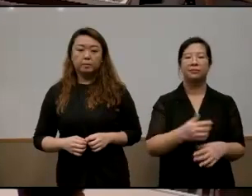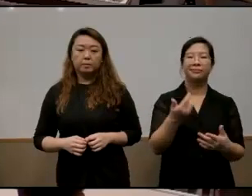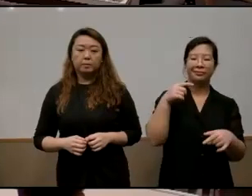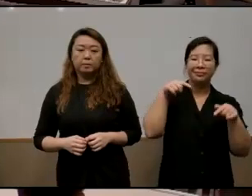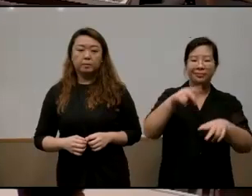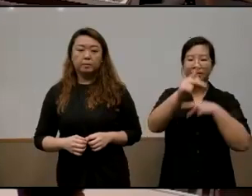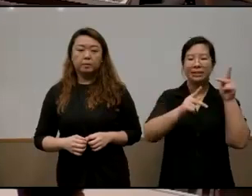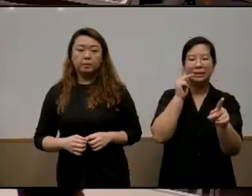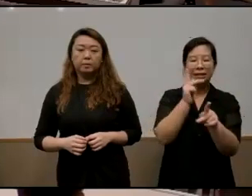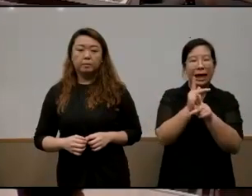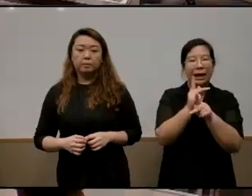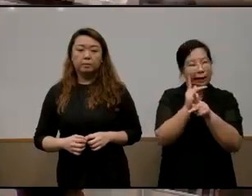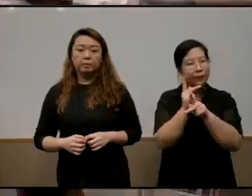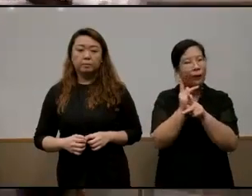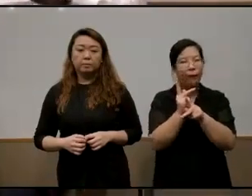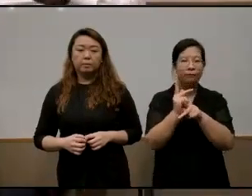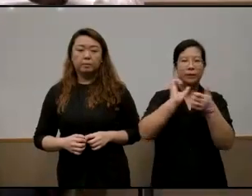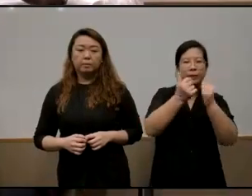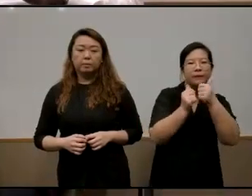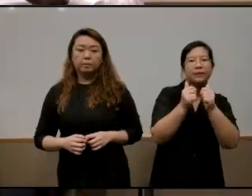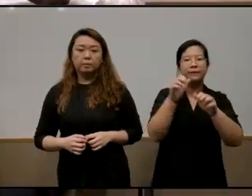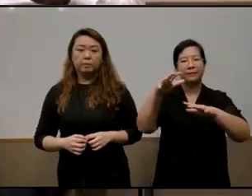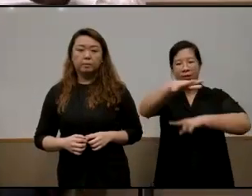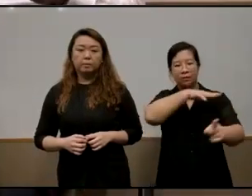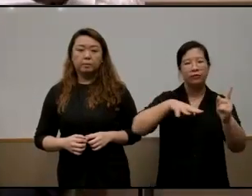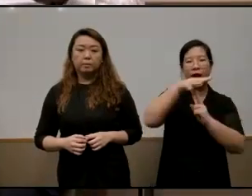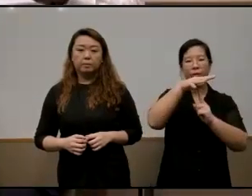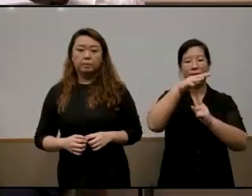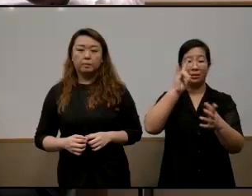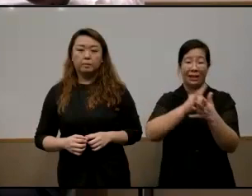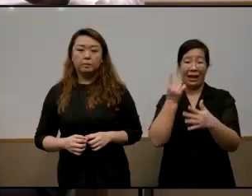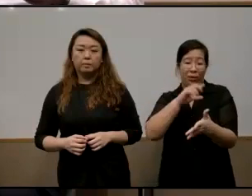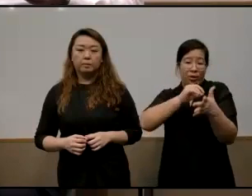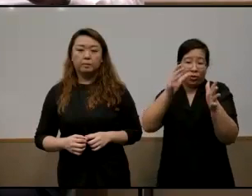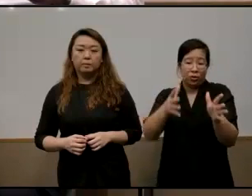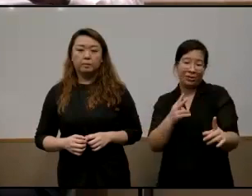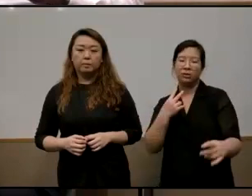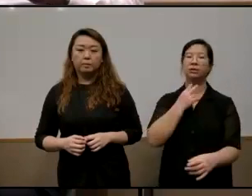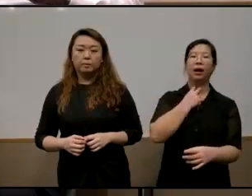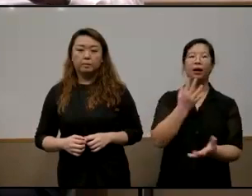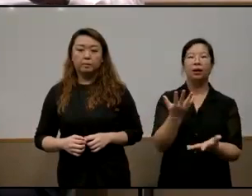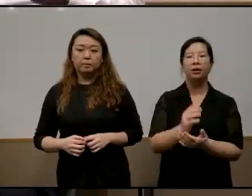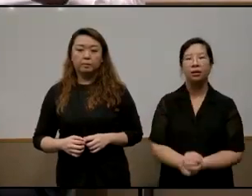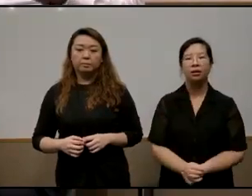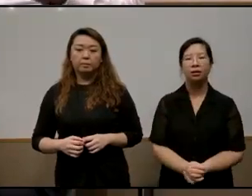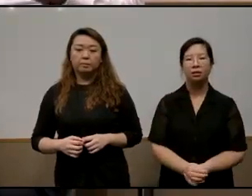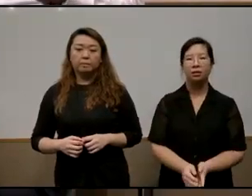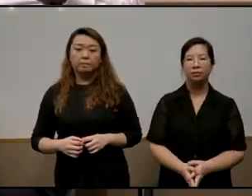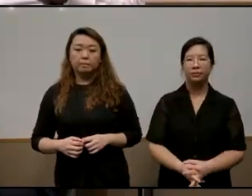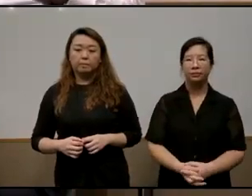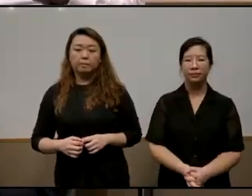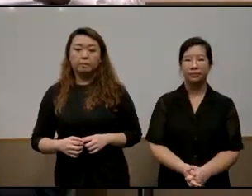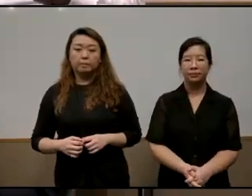projects and the competition that uh our students are caught in um